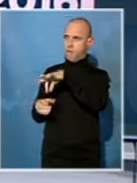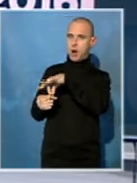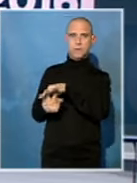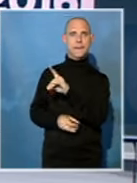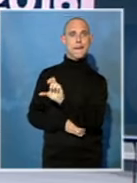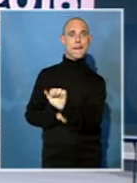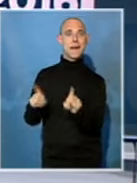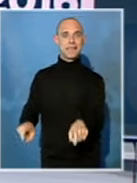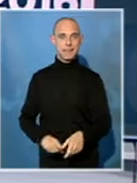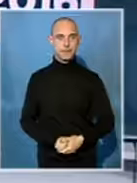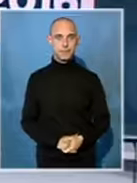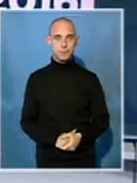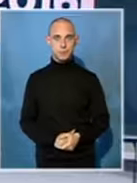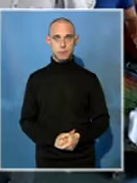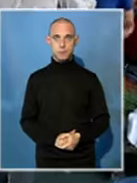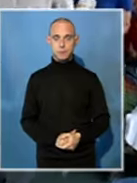election messages.